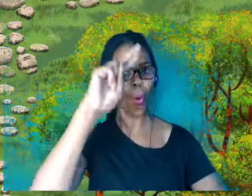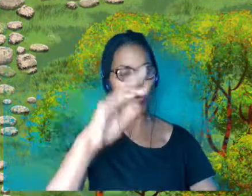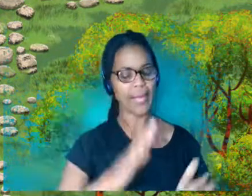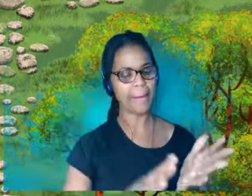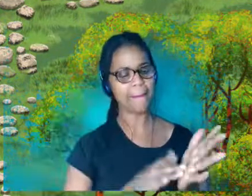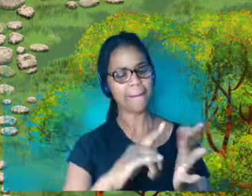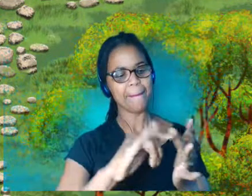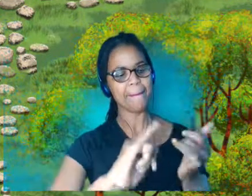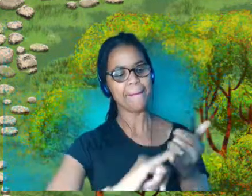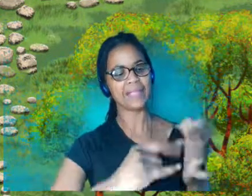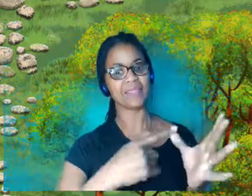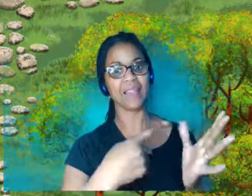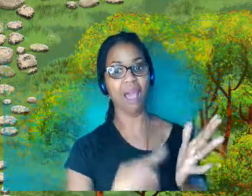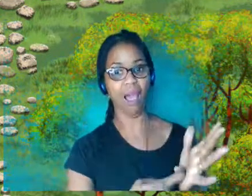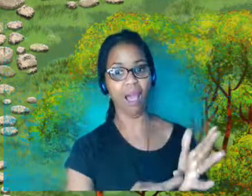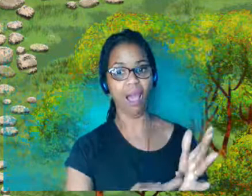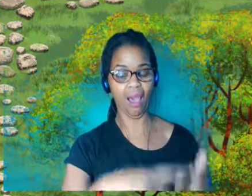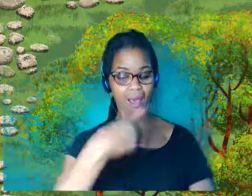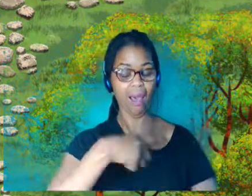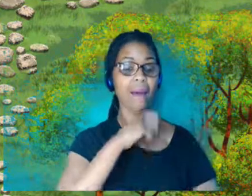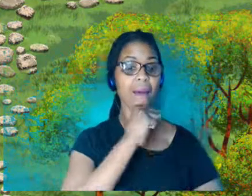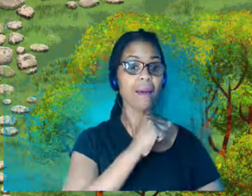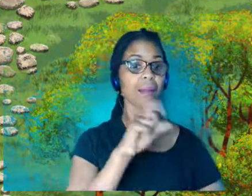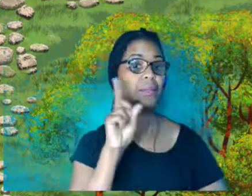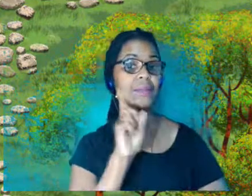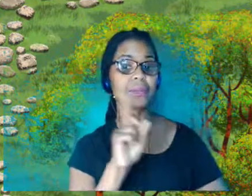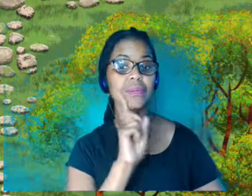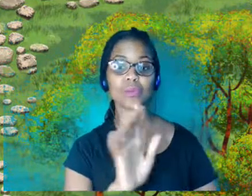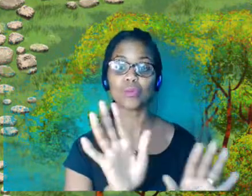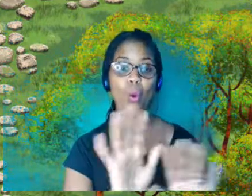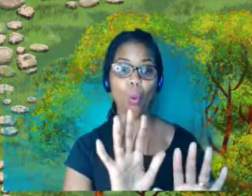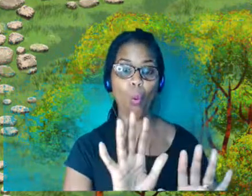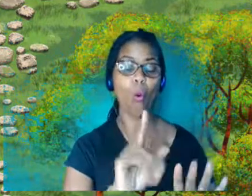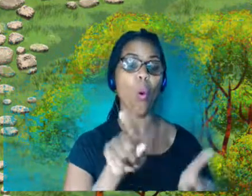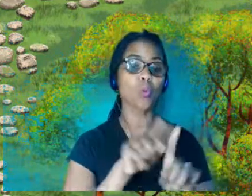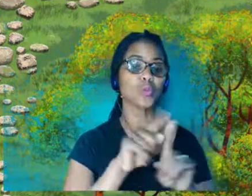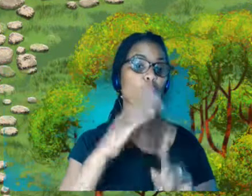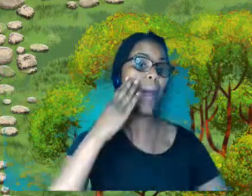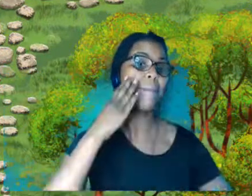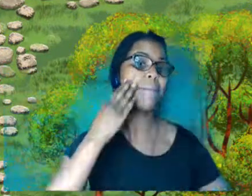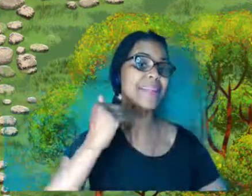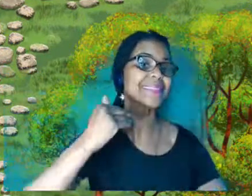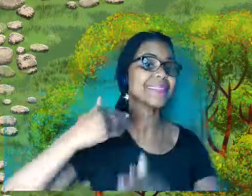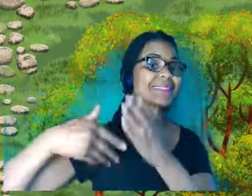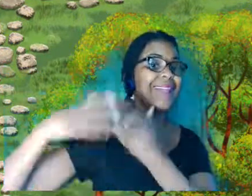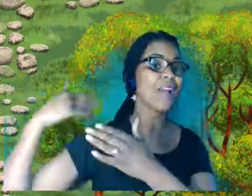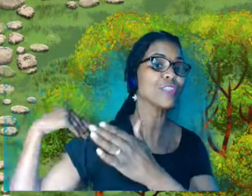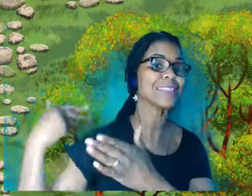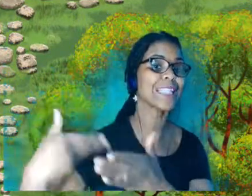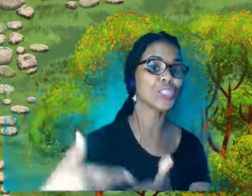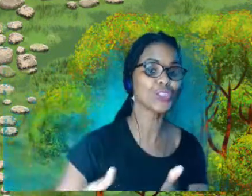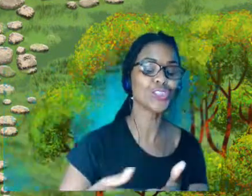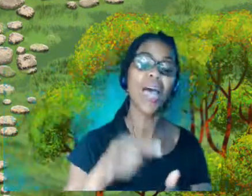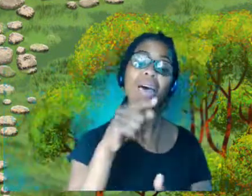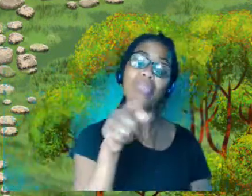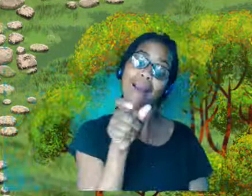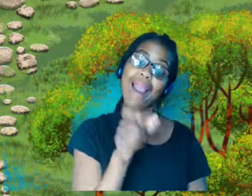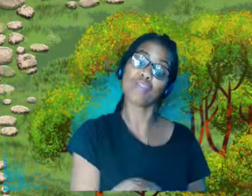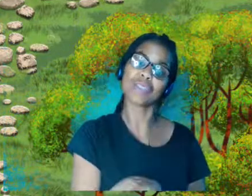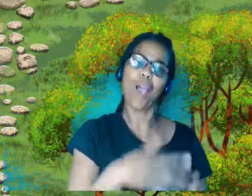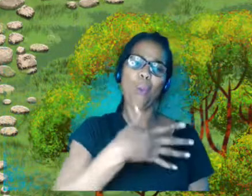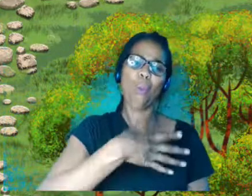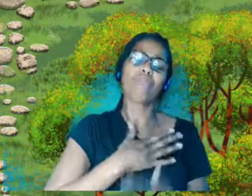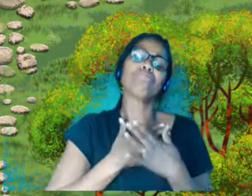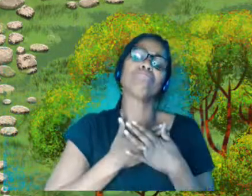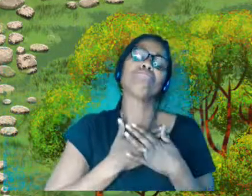character is non-binary, and this character is mixed heritage, and this character would love to be a butterfly. And so it was kind of